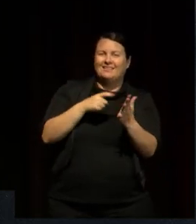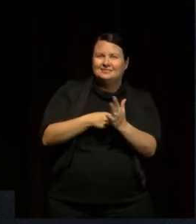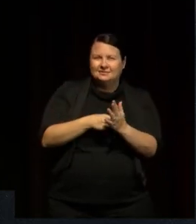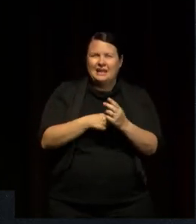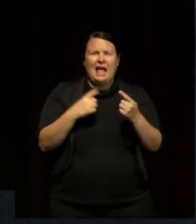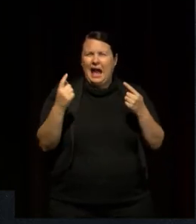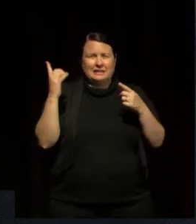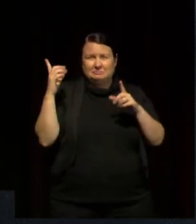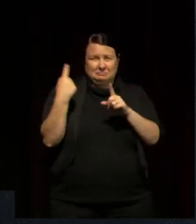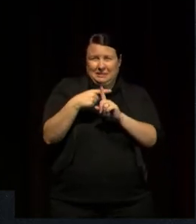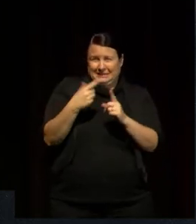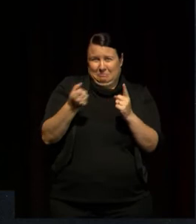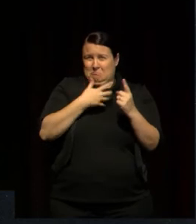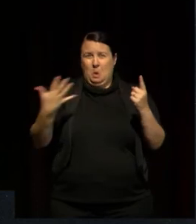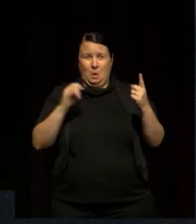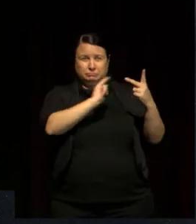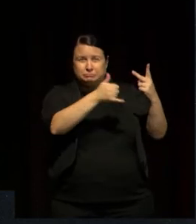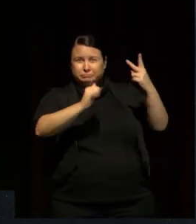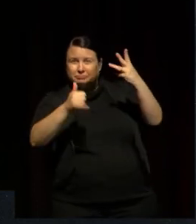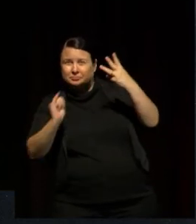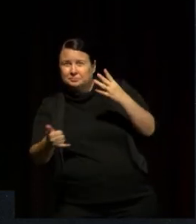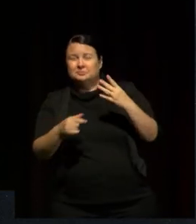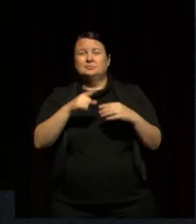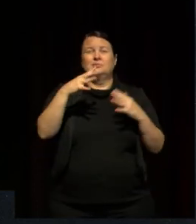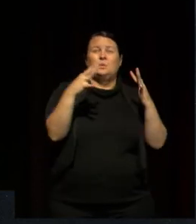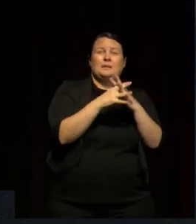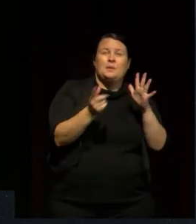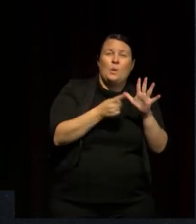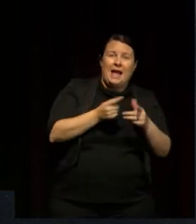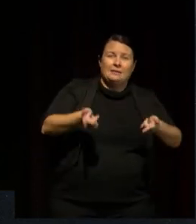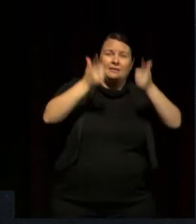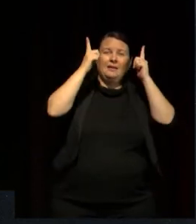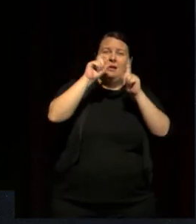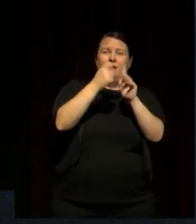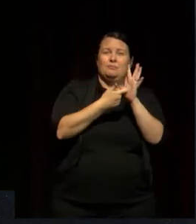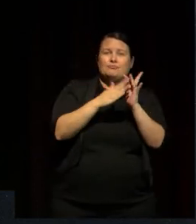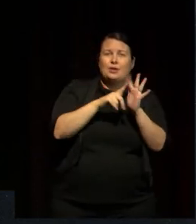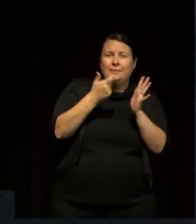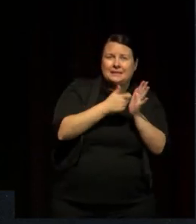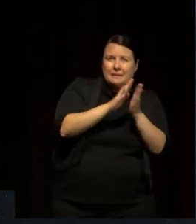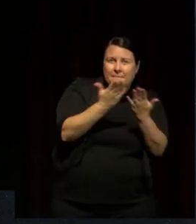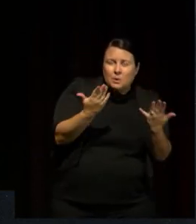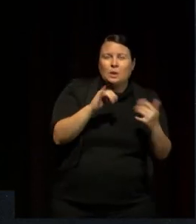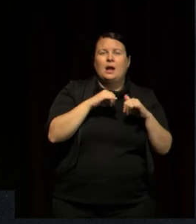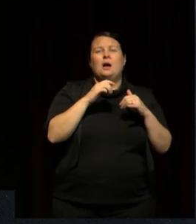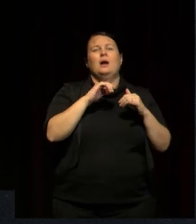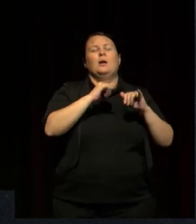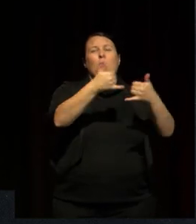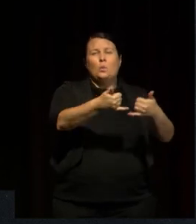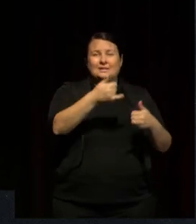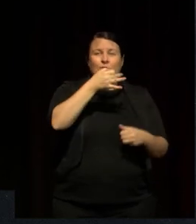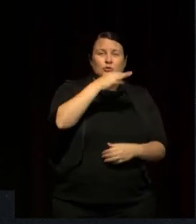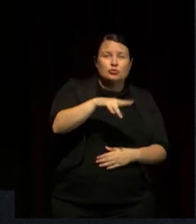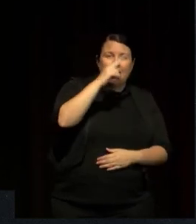other awards as well. The Western Australian Premier's Book Awards for children's and young adult books